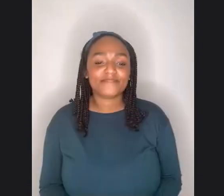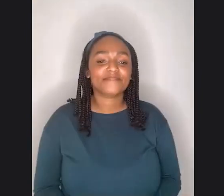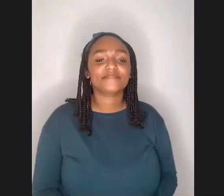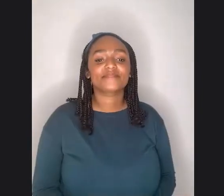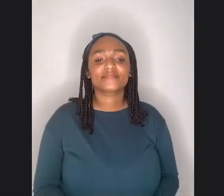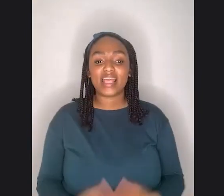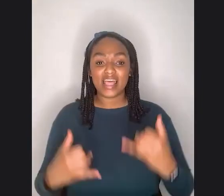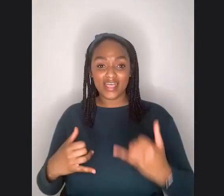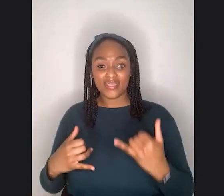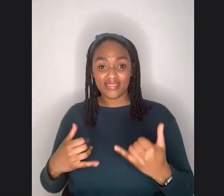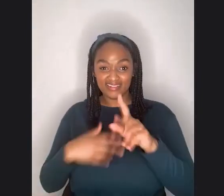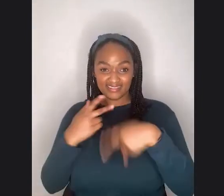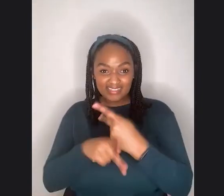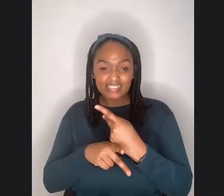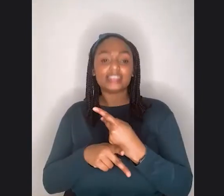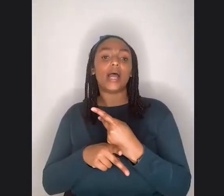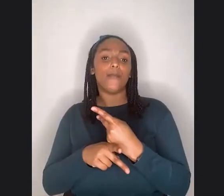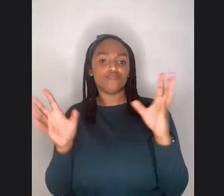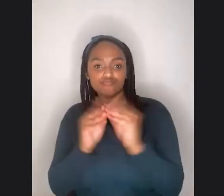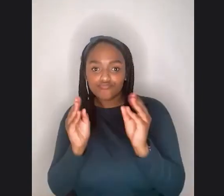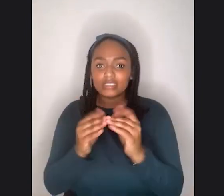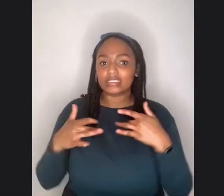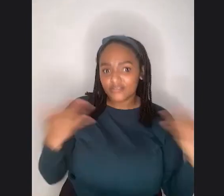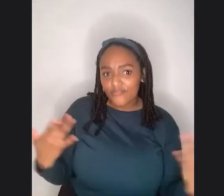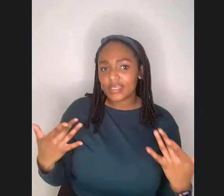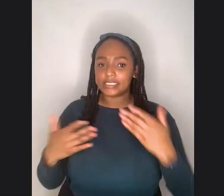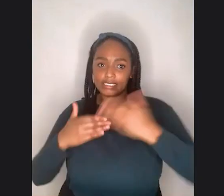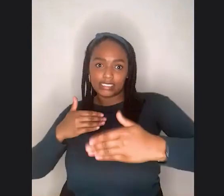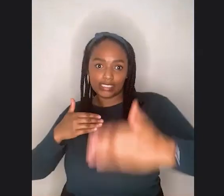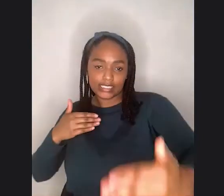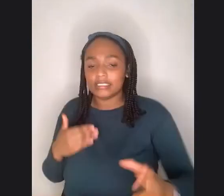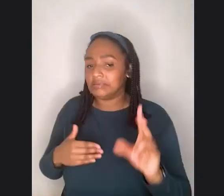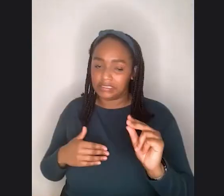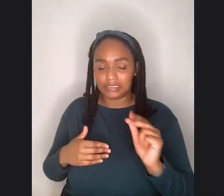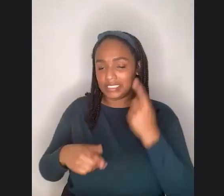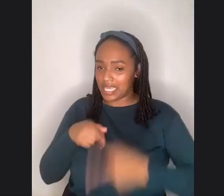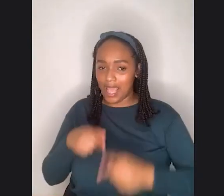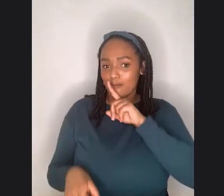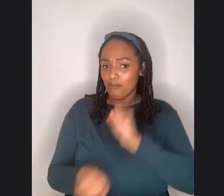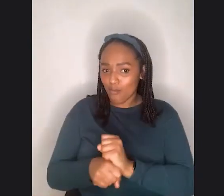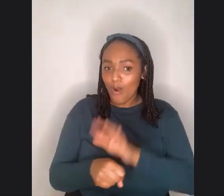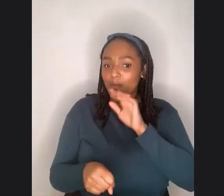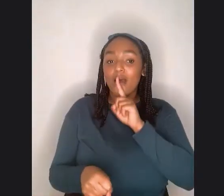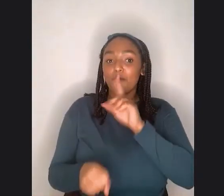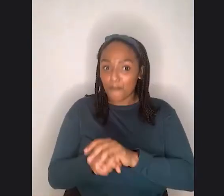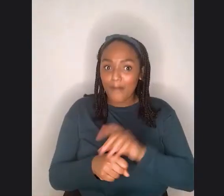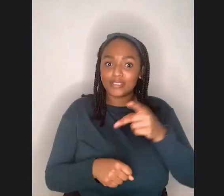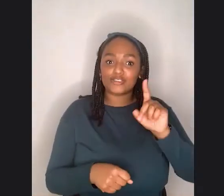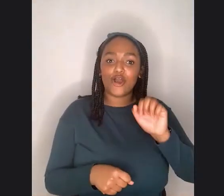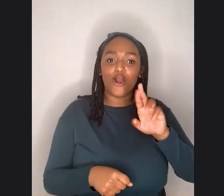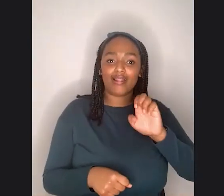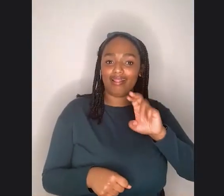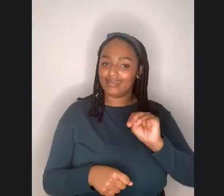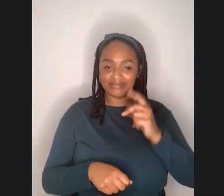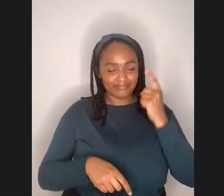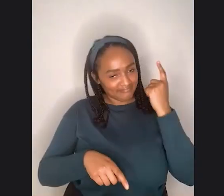pace of programming for the rest of the year. I promise Darlene. Um, we won't be doing this pace of programming for the rest of the year. Um, but